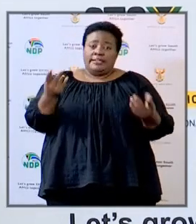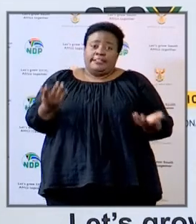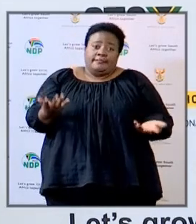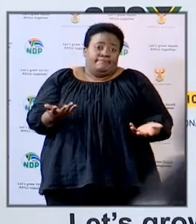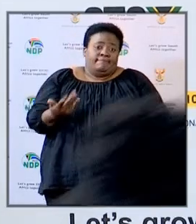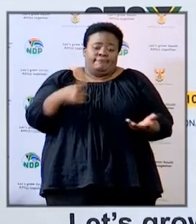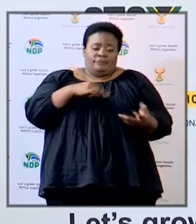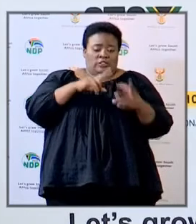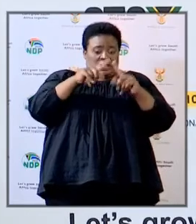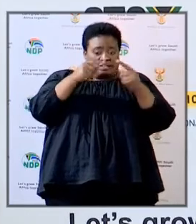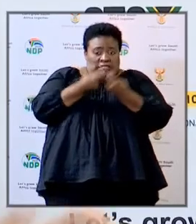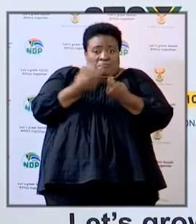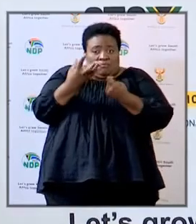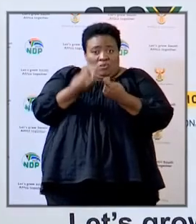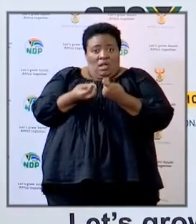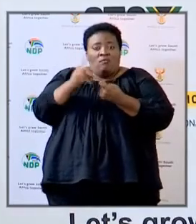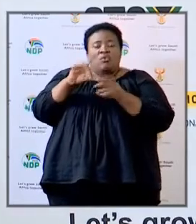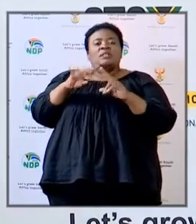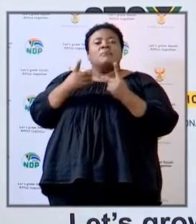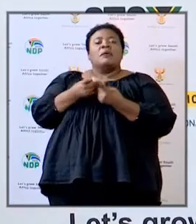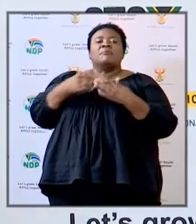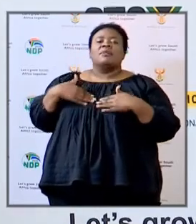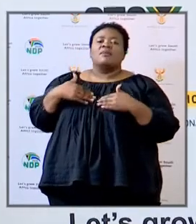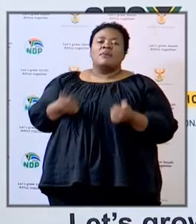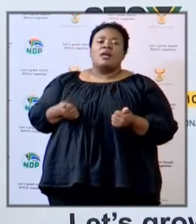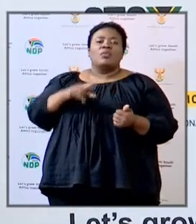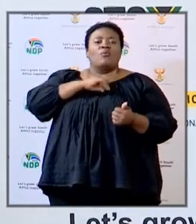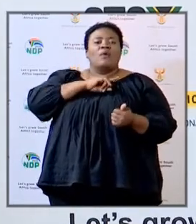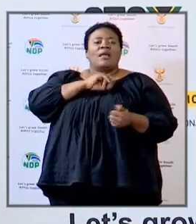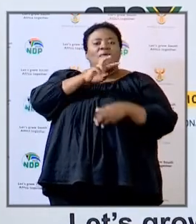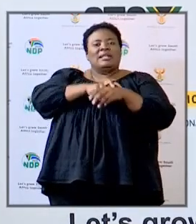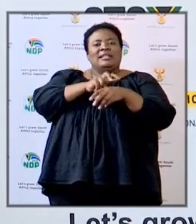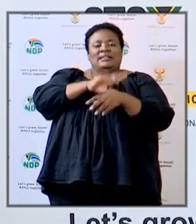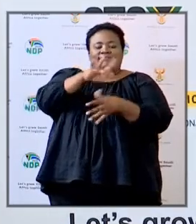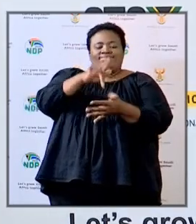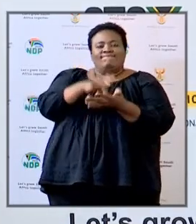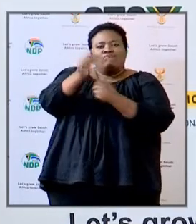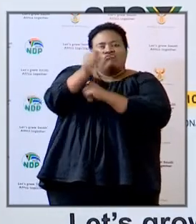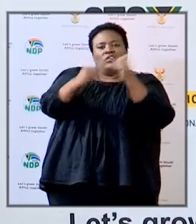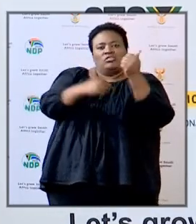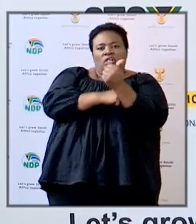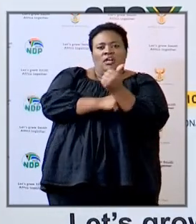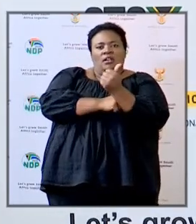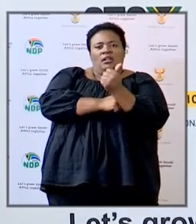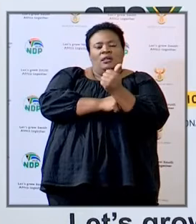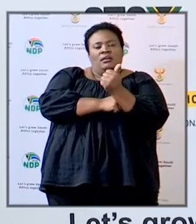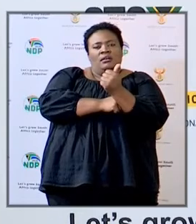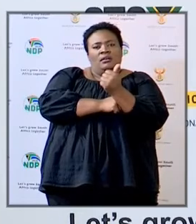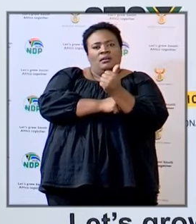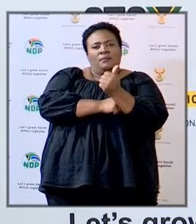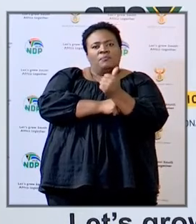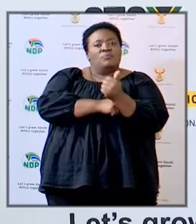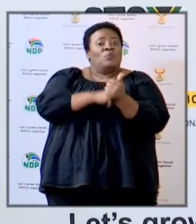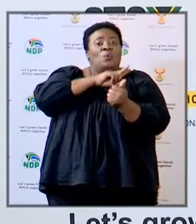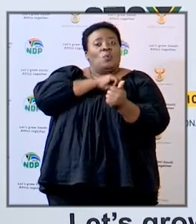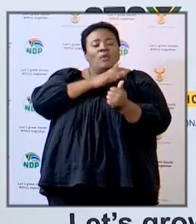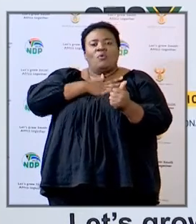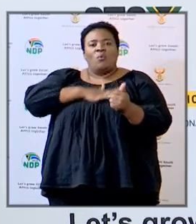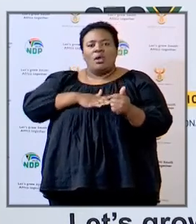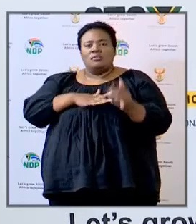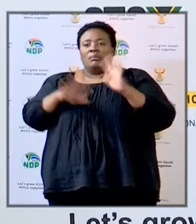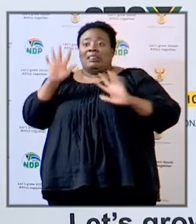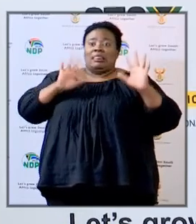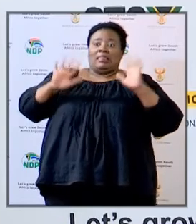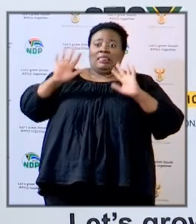I say in our team we have the Department of Health because we need a central structure so that we really don't find